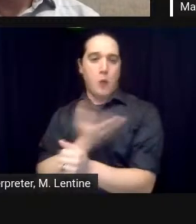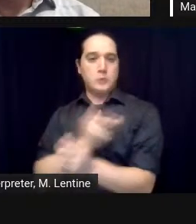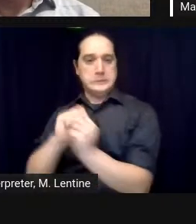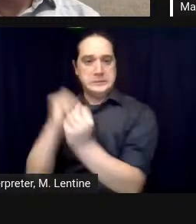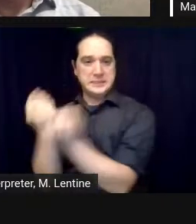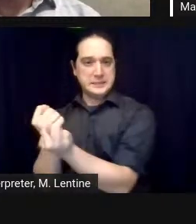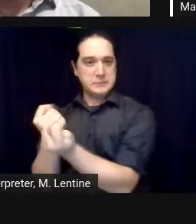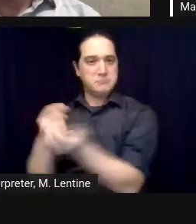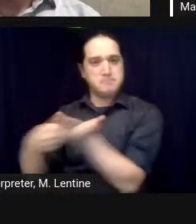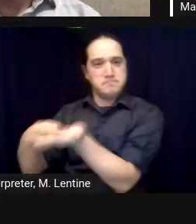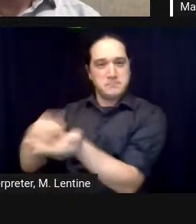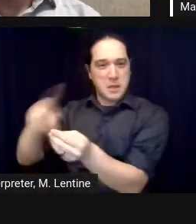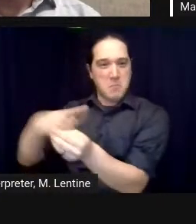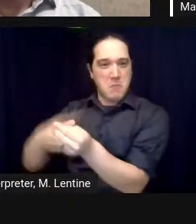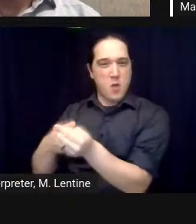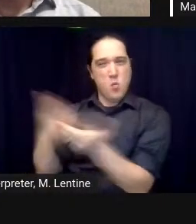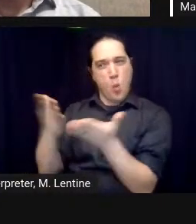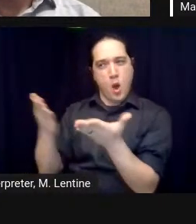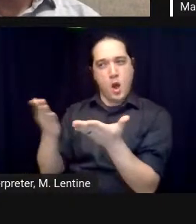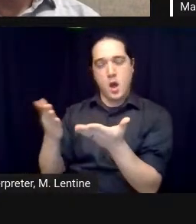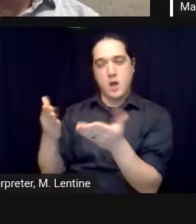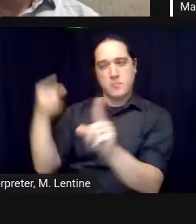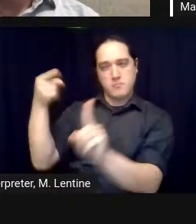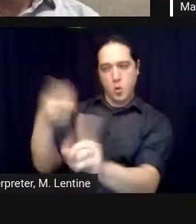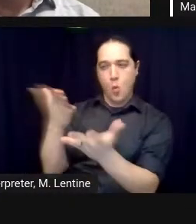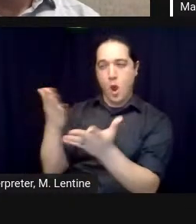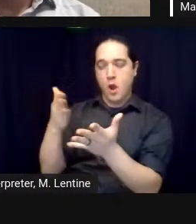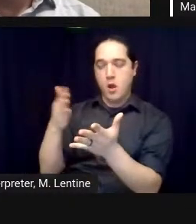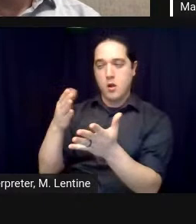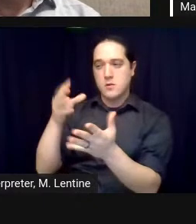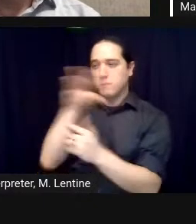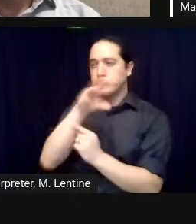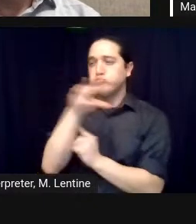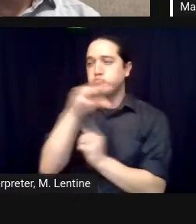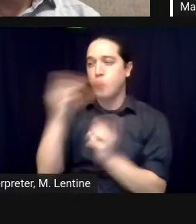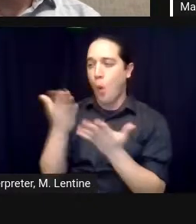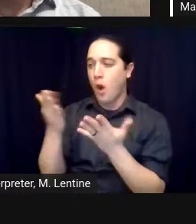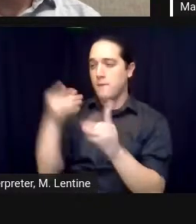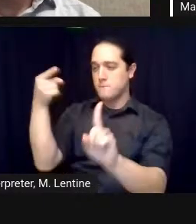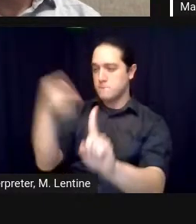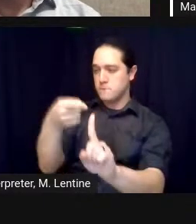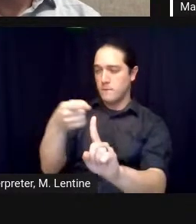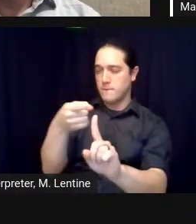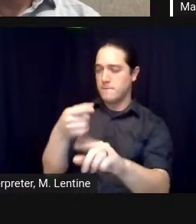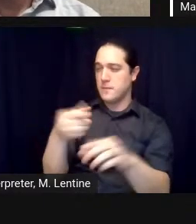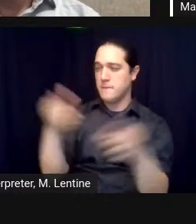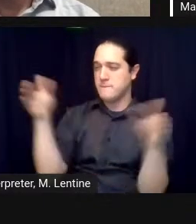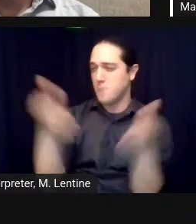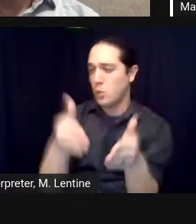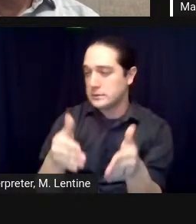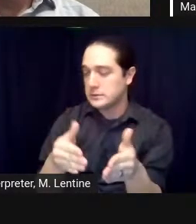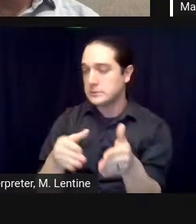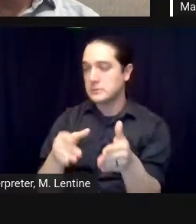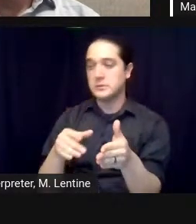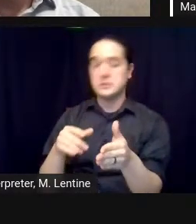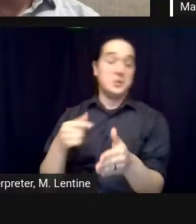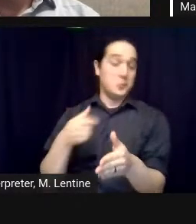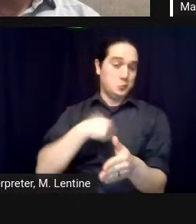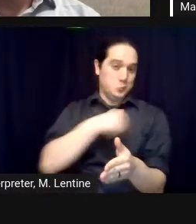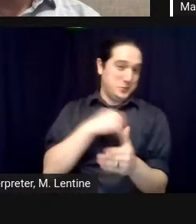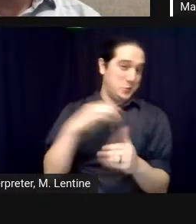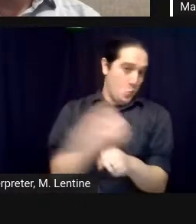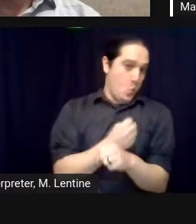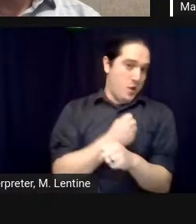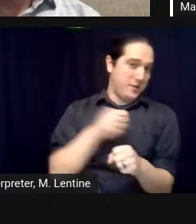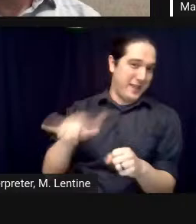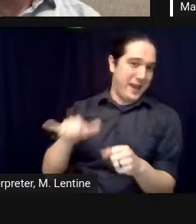we may be nuts but you know if we're gonna if we're gonna be this daring we're gonna build a beautiful biosphere the fact that biosphere